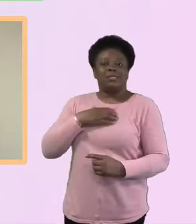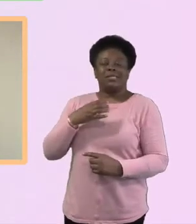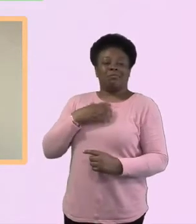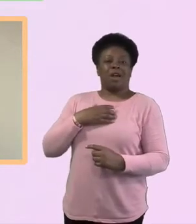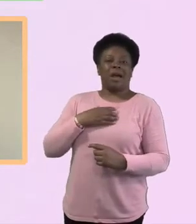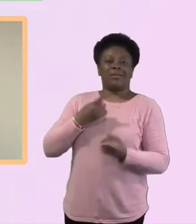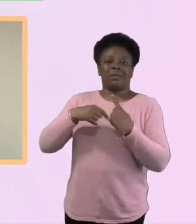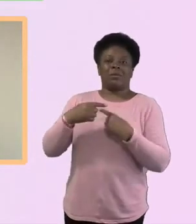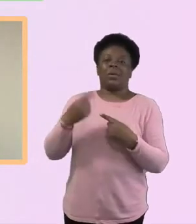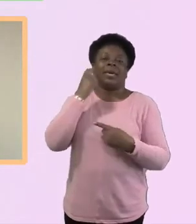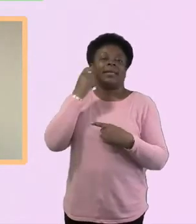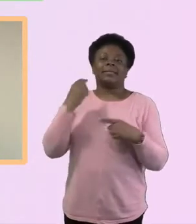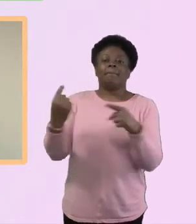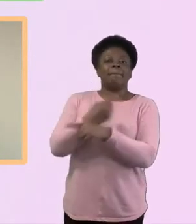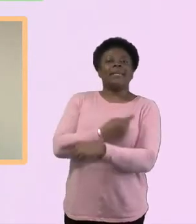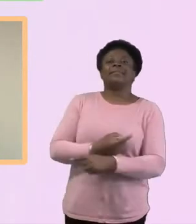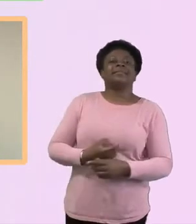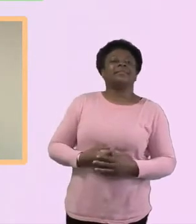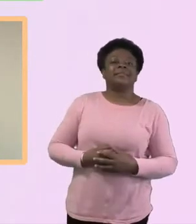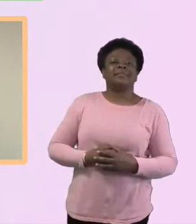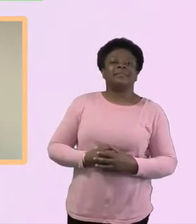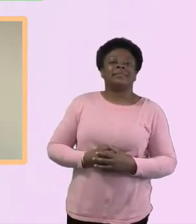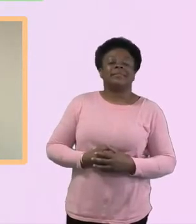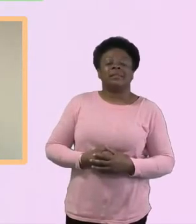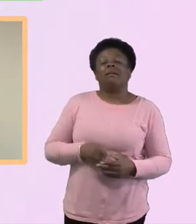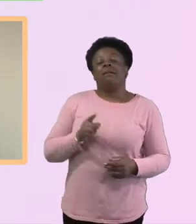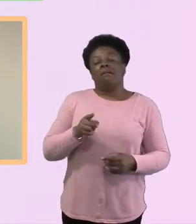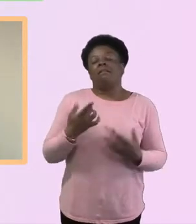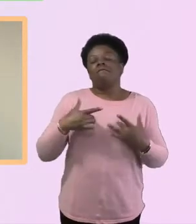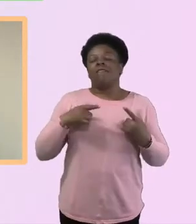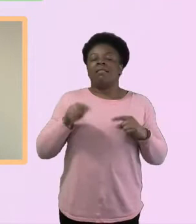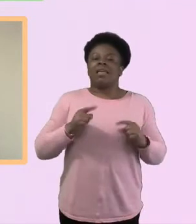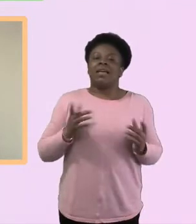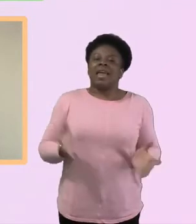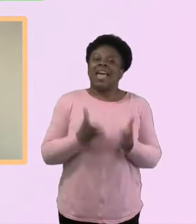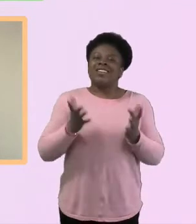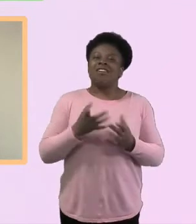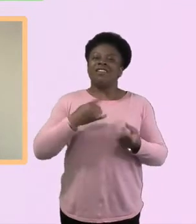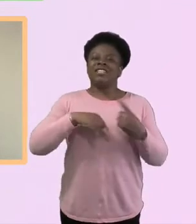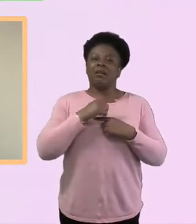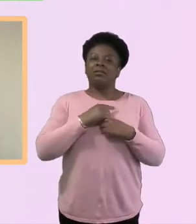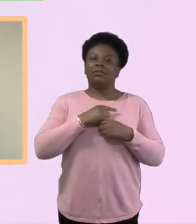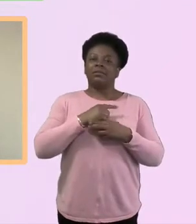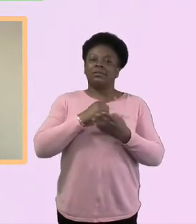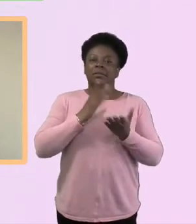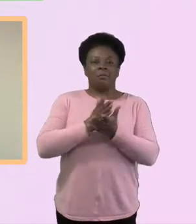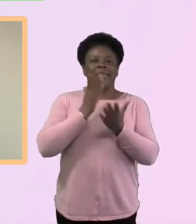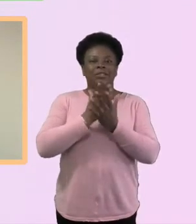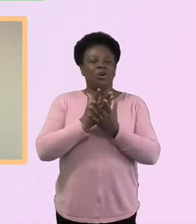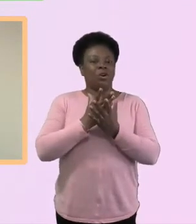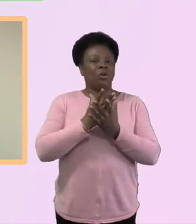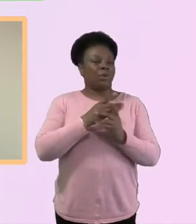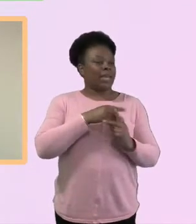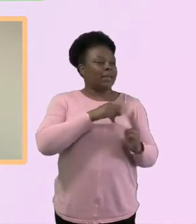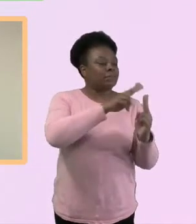huge encouragement. And again, her, her sort of saying about bringing people together from, you know, different cultural backgrounds and people